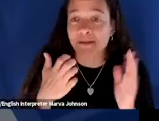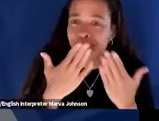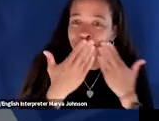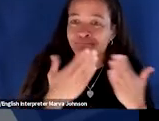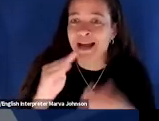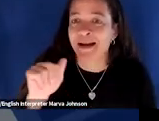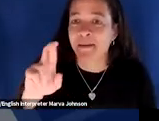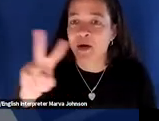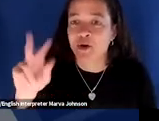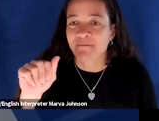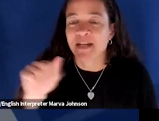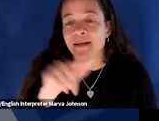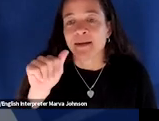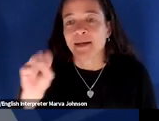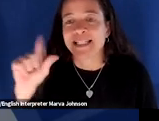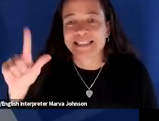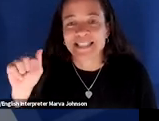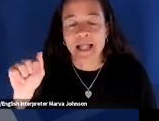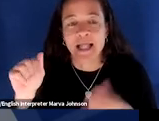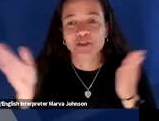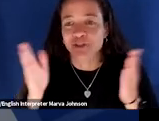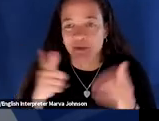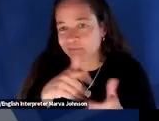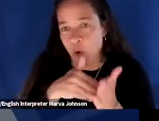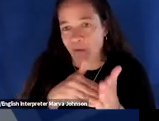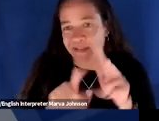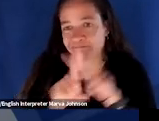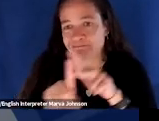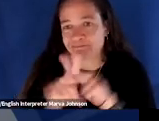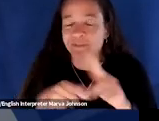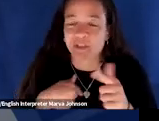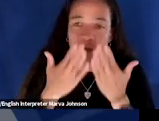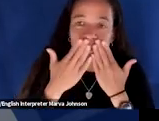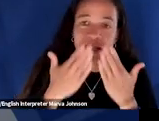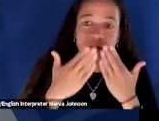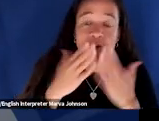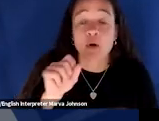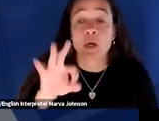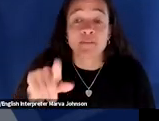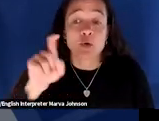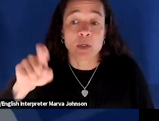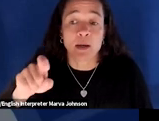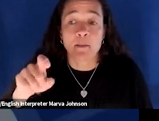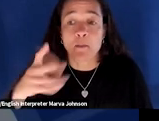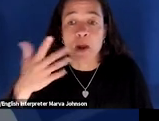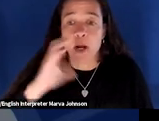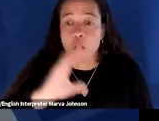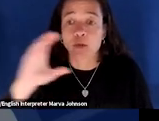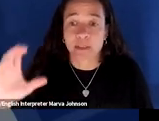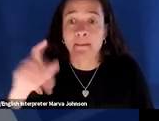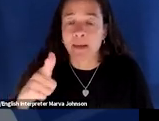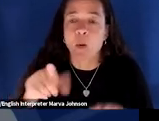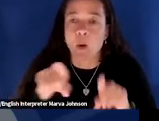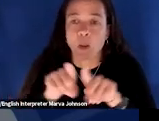uh who is offering asl services to us as she often does and so we're grateful for that if you have need for uh closed captioning you'll also